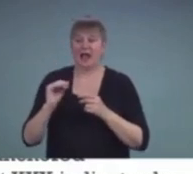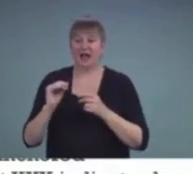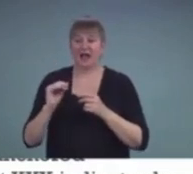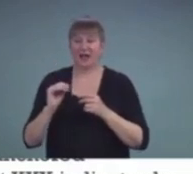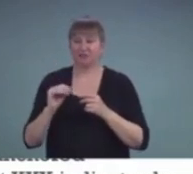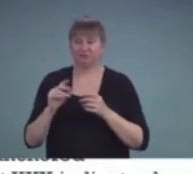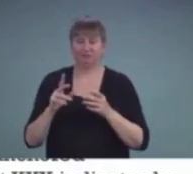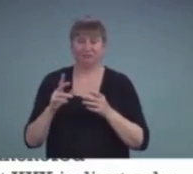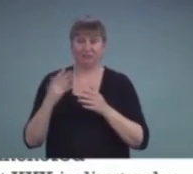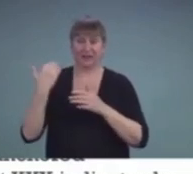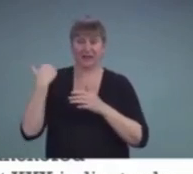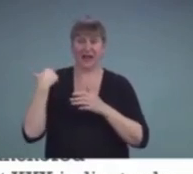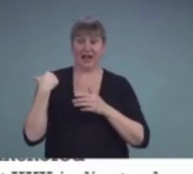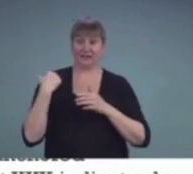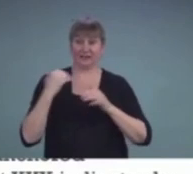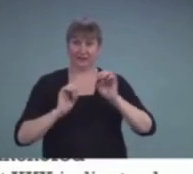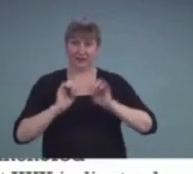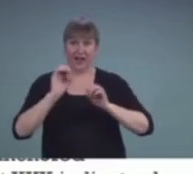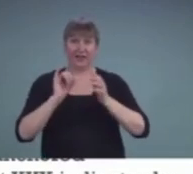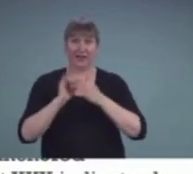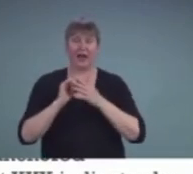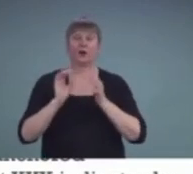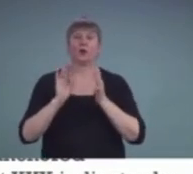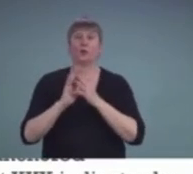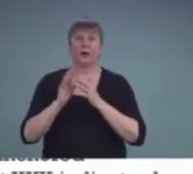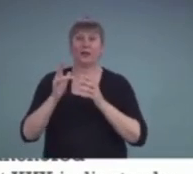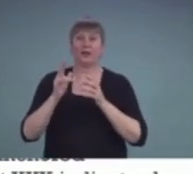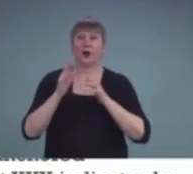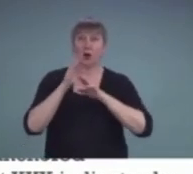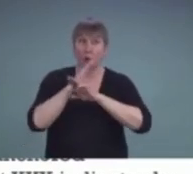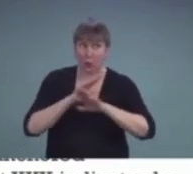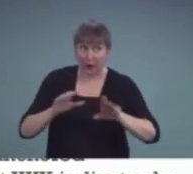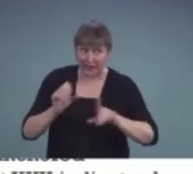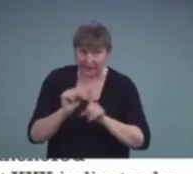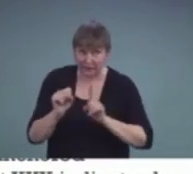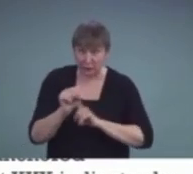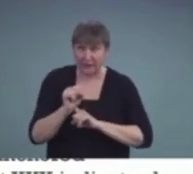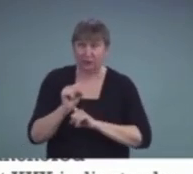excellent aided benefit in quiet situations.